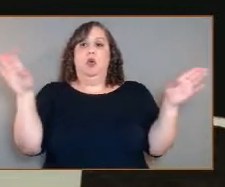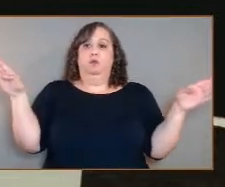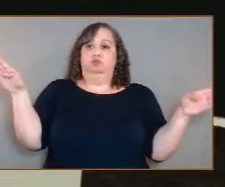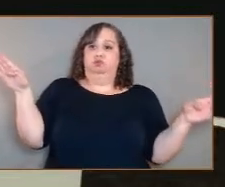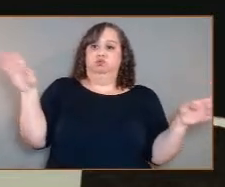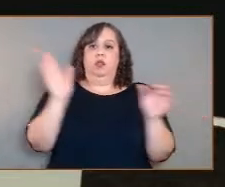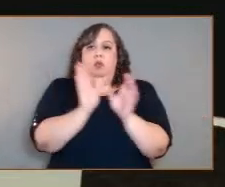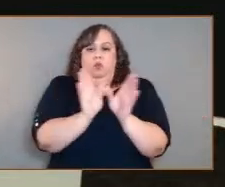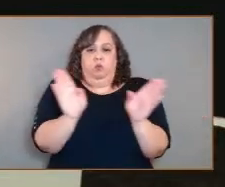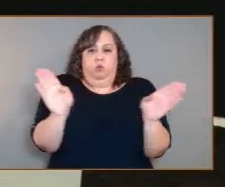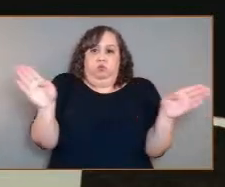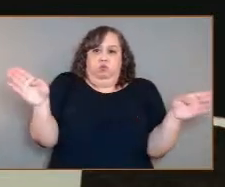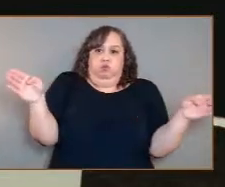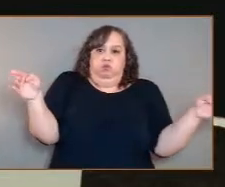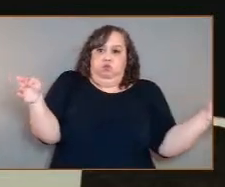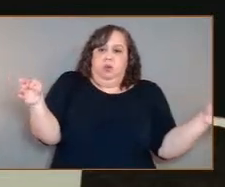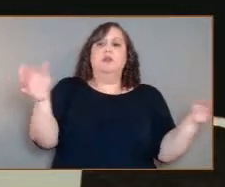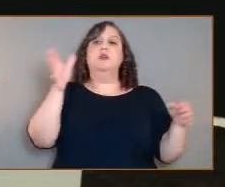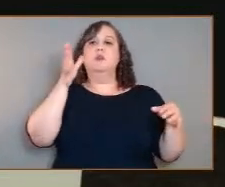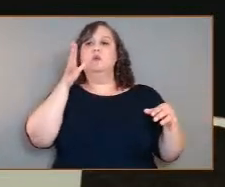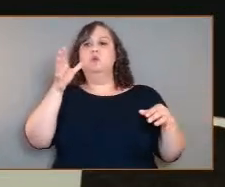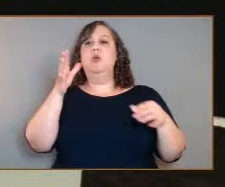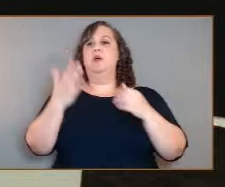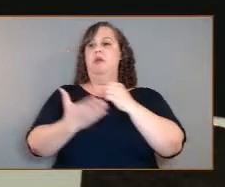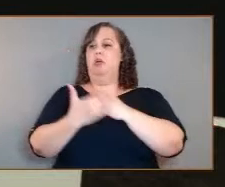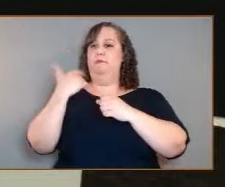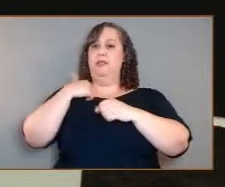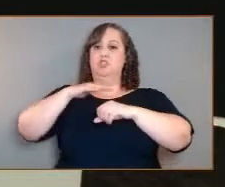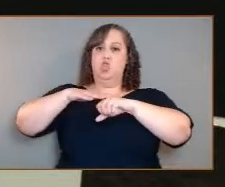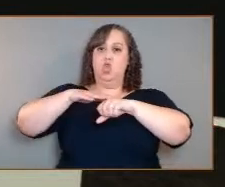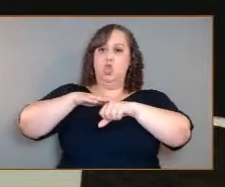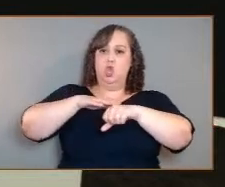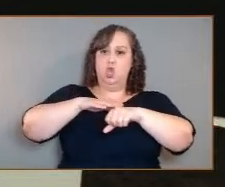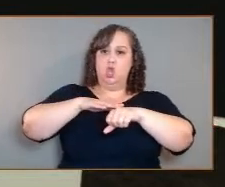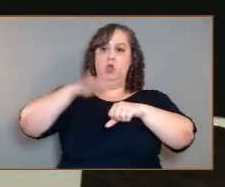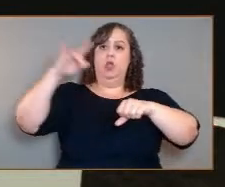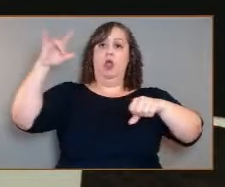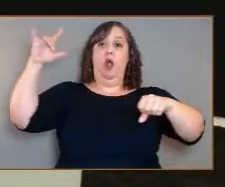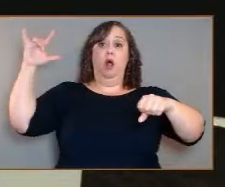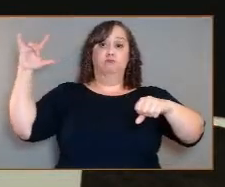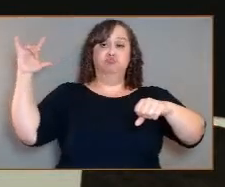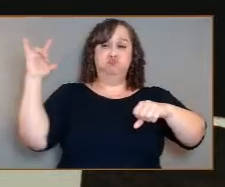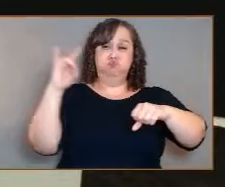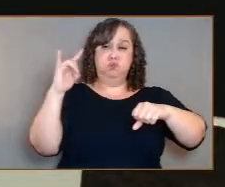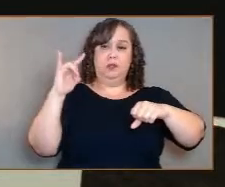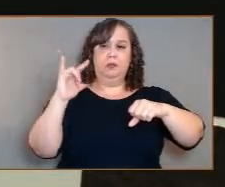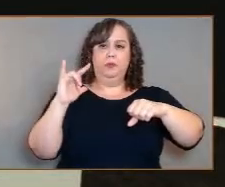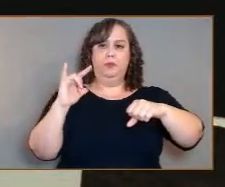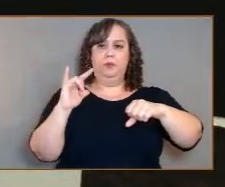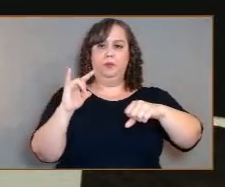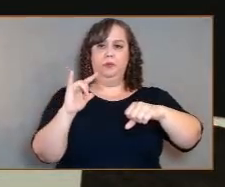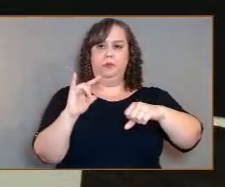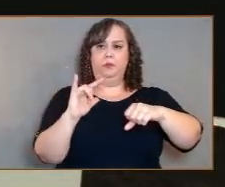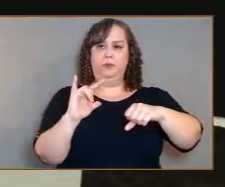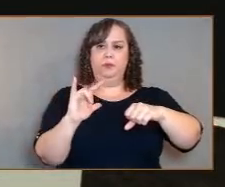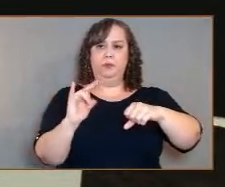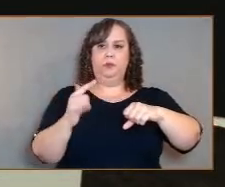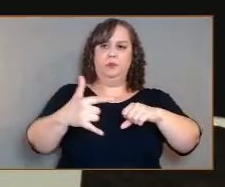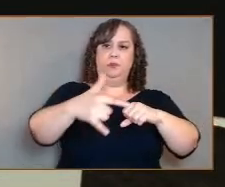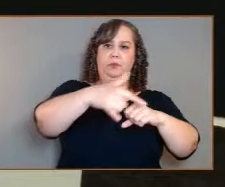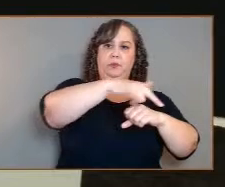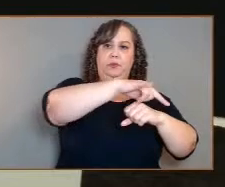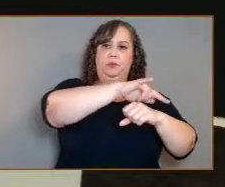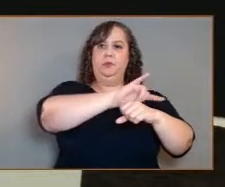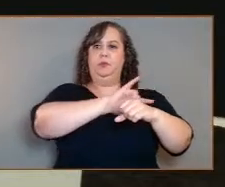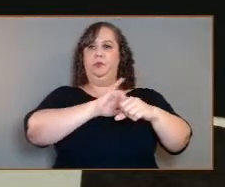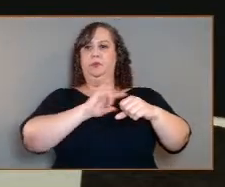course of about a year. And in that time, we get into the precise orbit we need to be in to get the best performance out